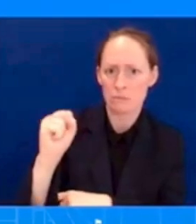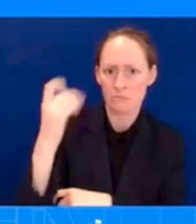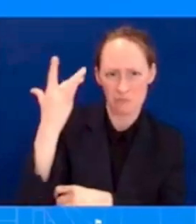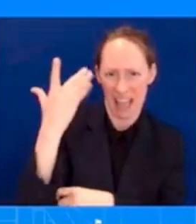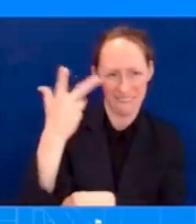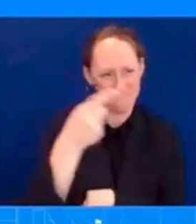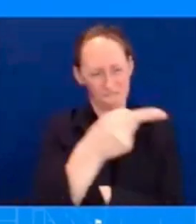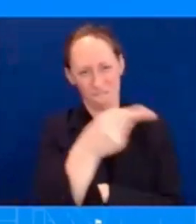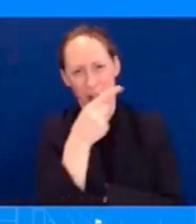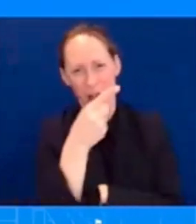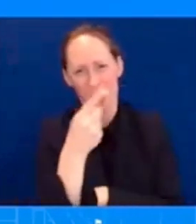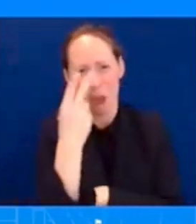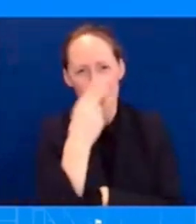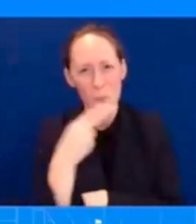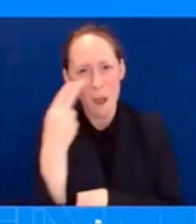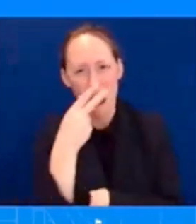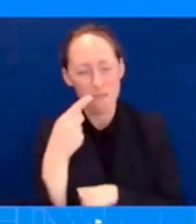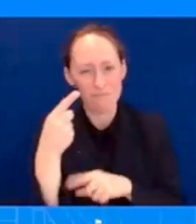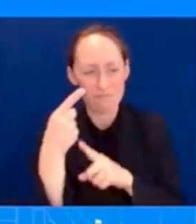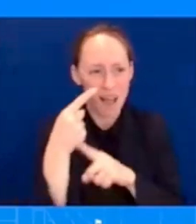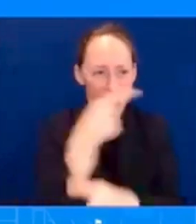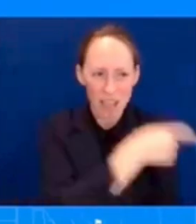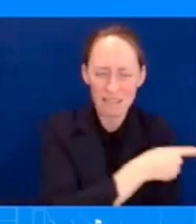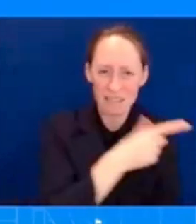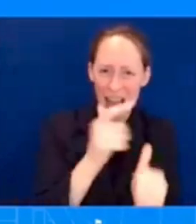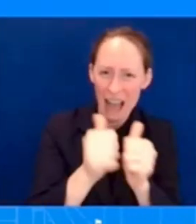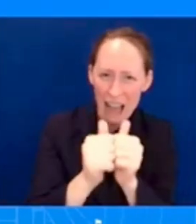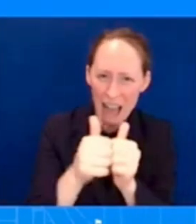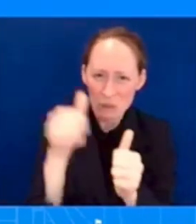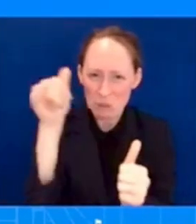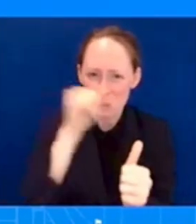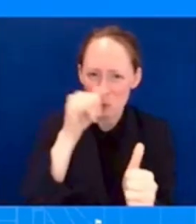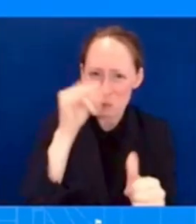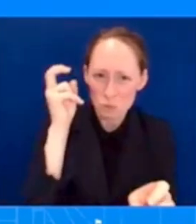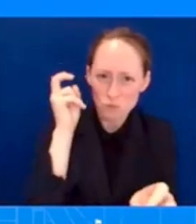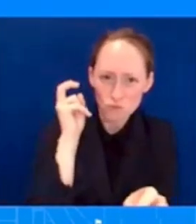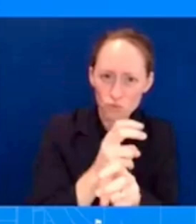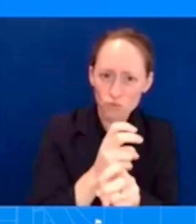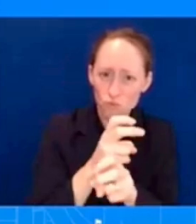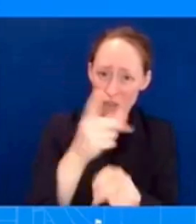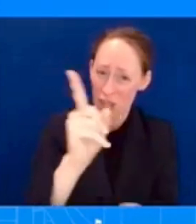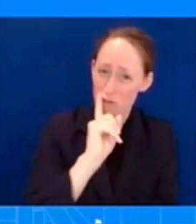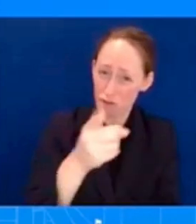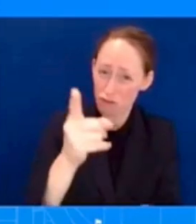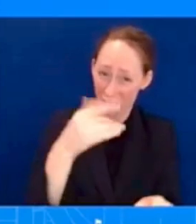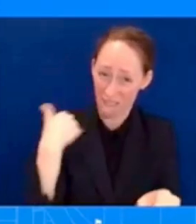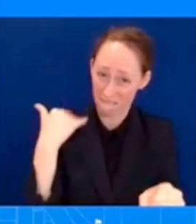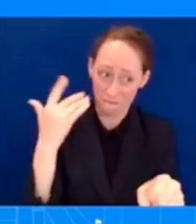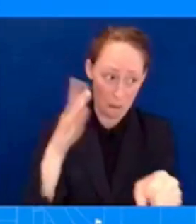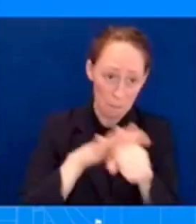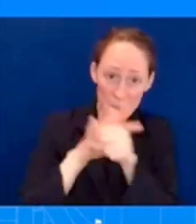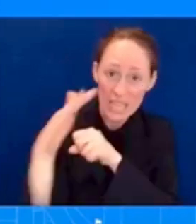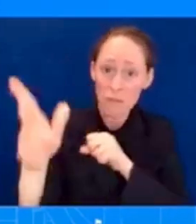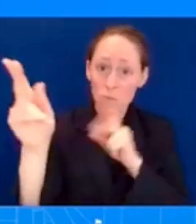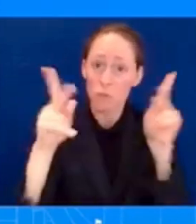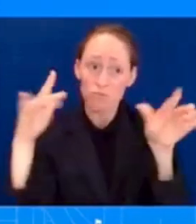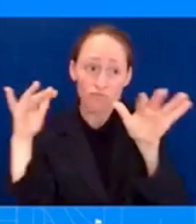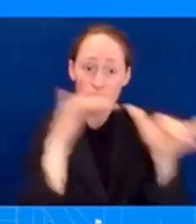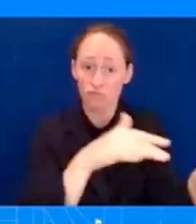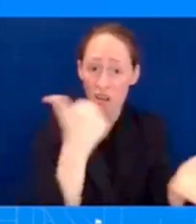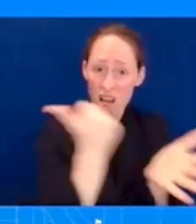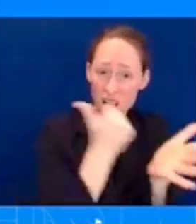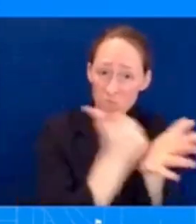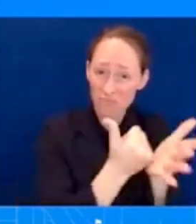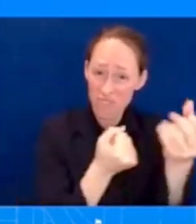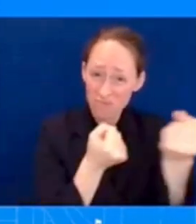the staffing that you need to do a house-by-house search of the disaster area